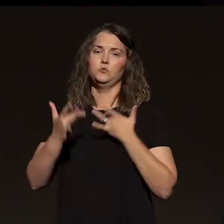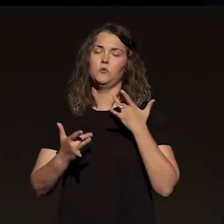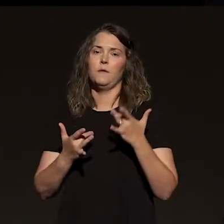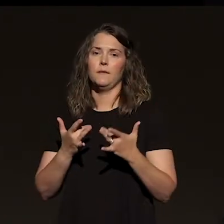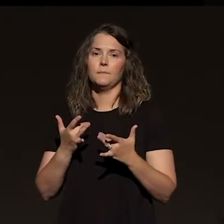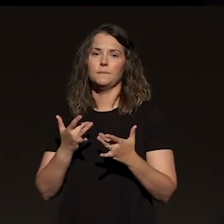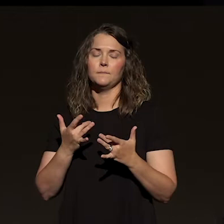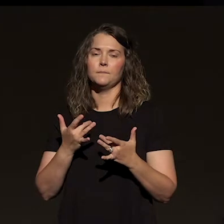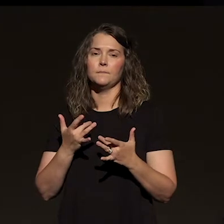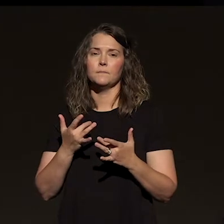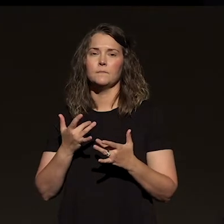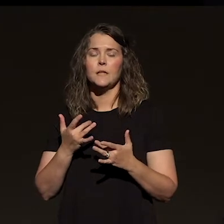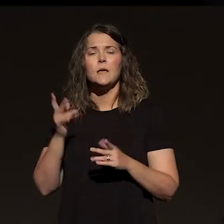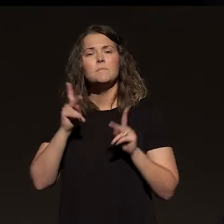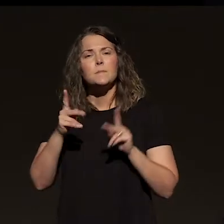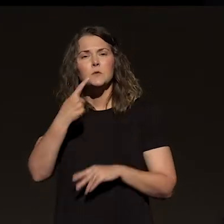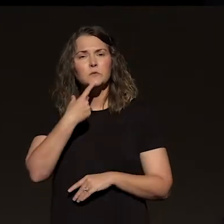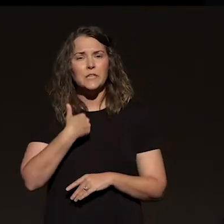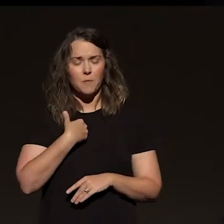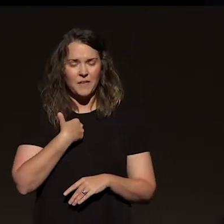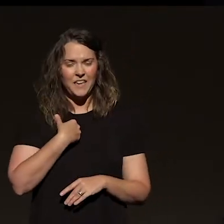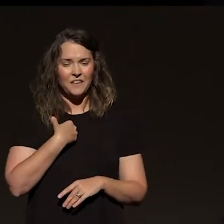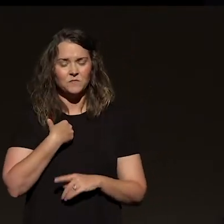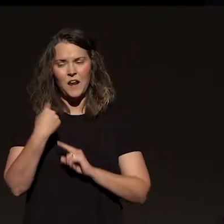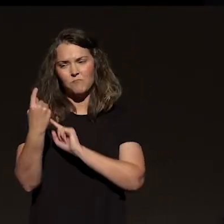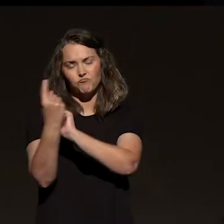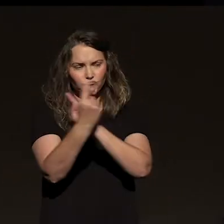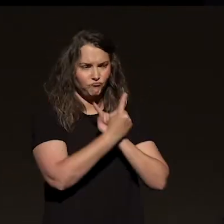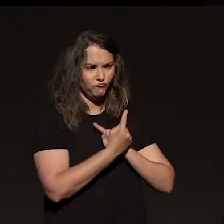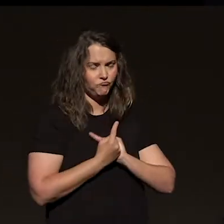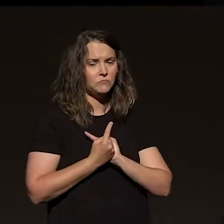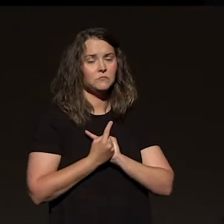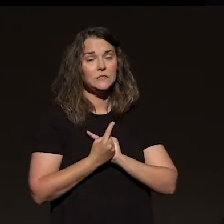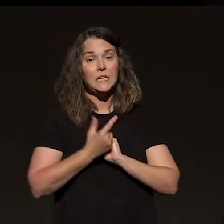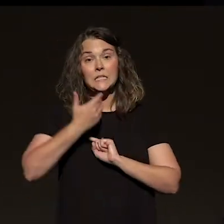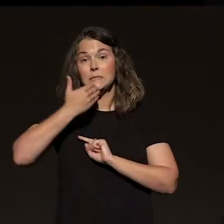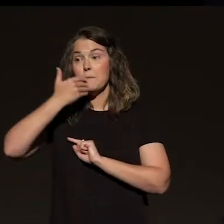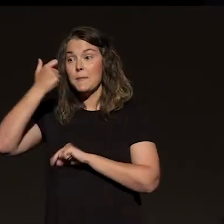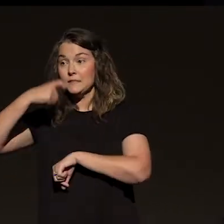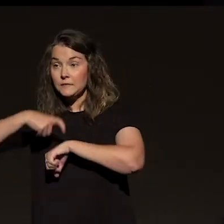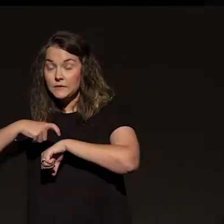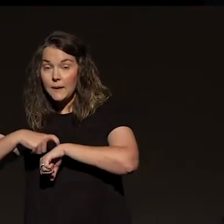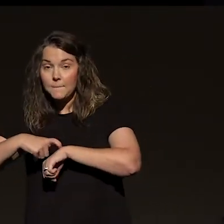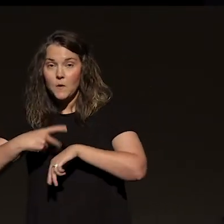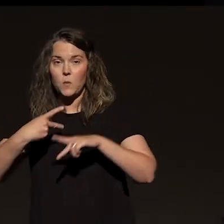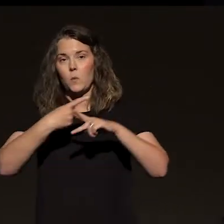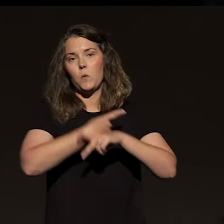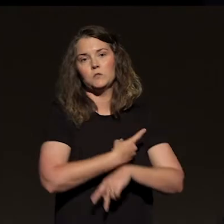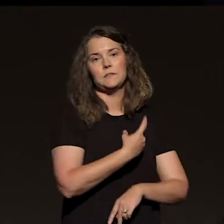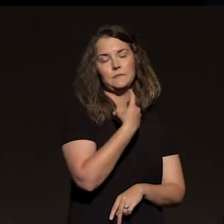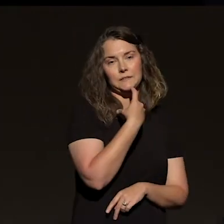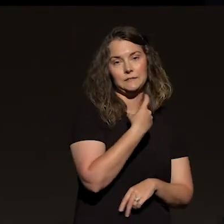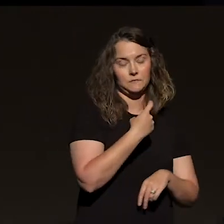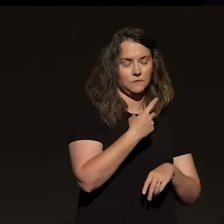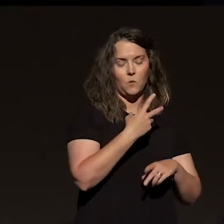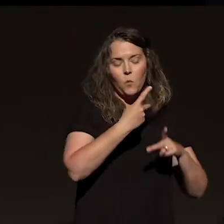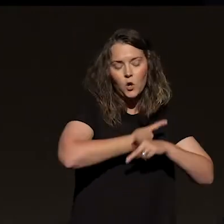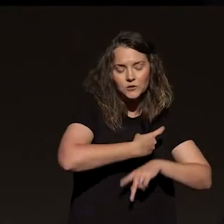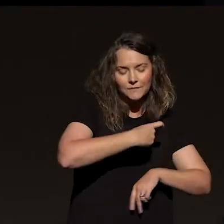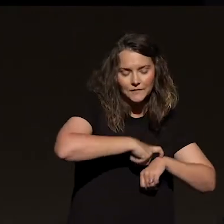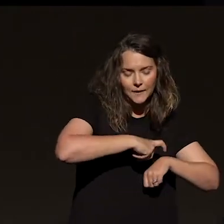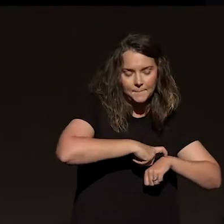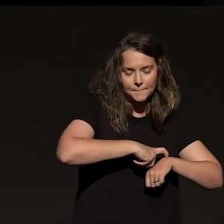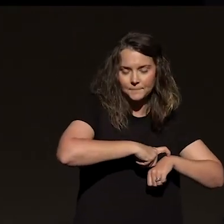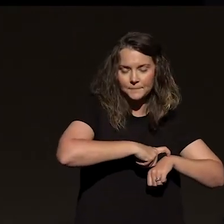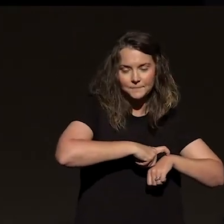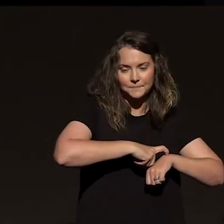And what I'm hearing people tell me as I'm interacting is, you know what? This is either the best of times or the worst of times. And for those who have a bad foundation, this is the worst